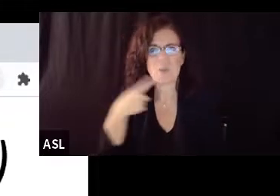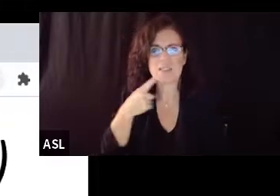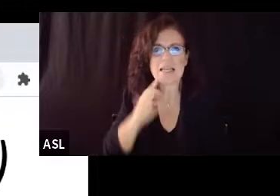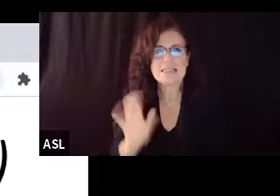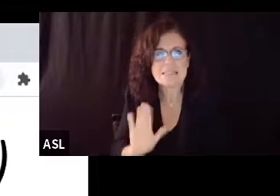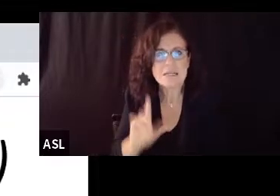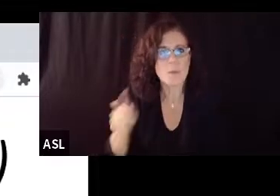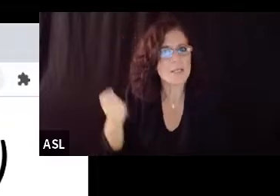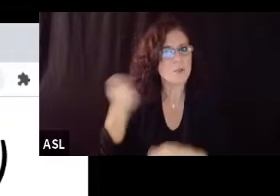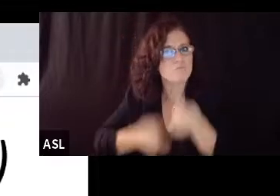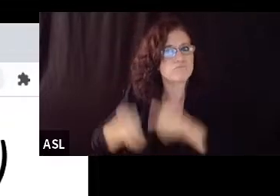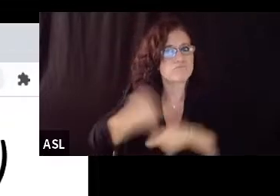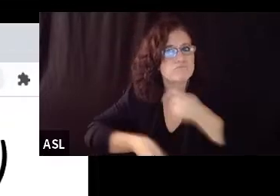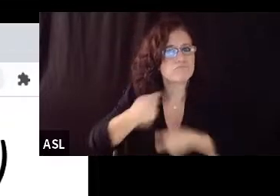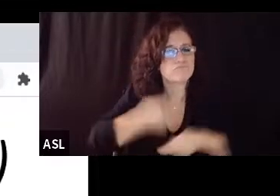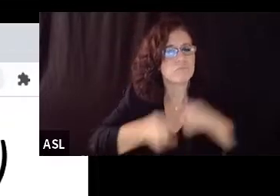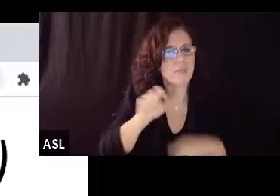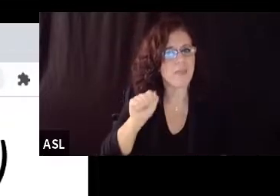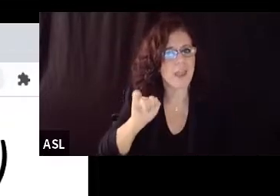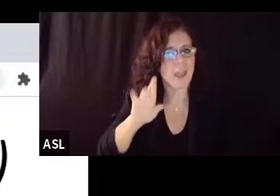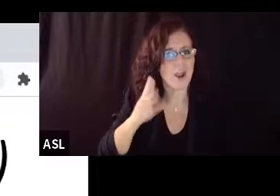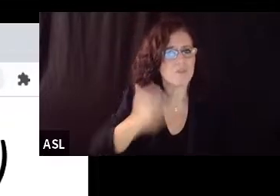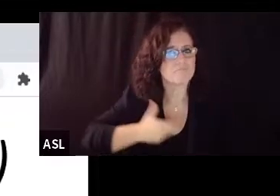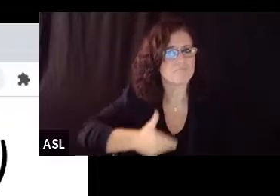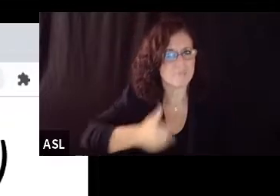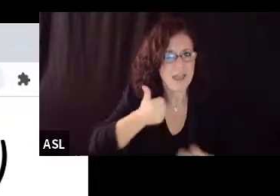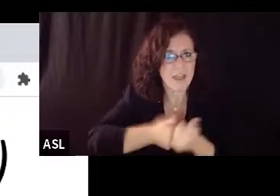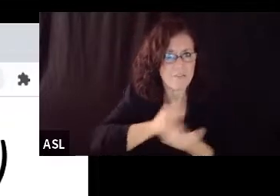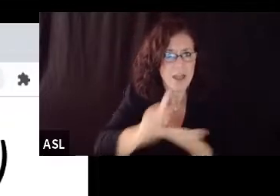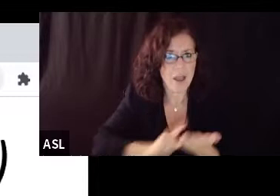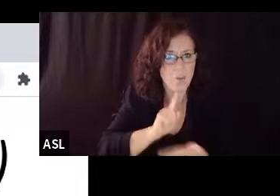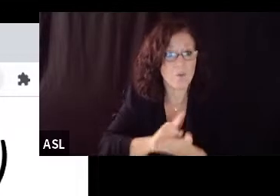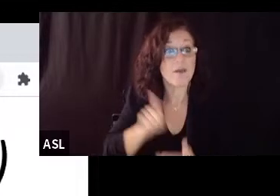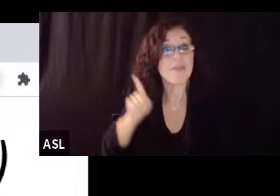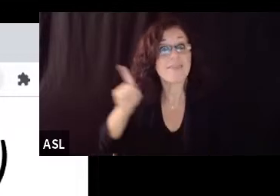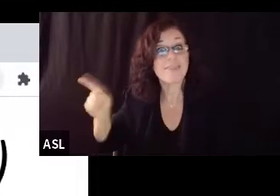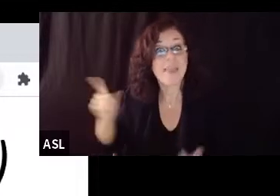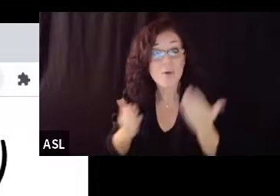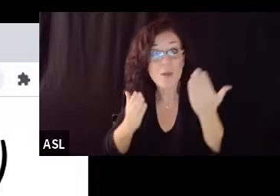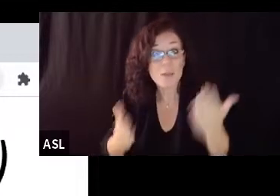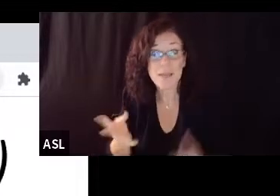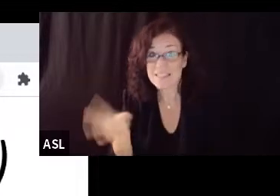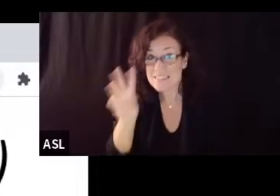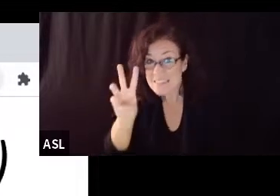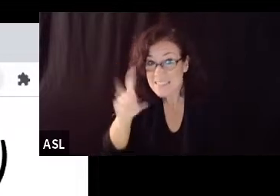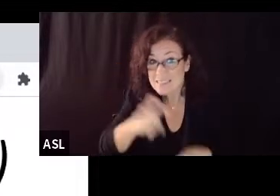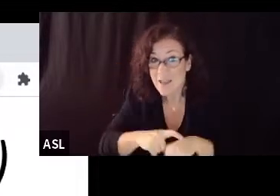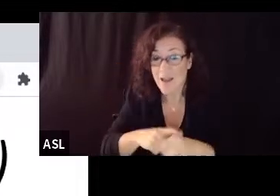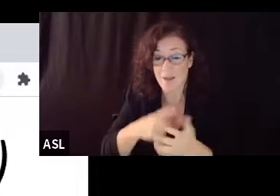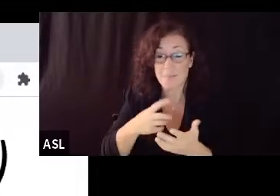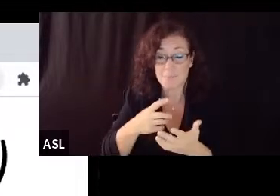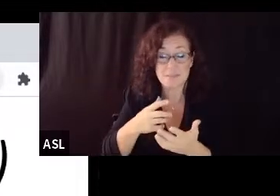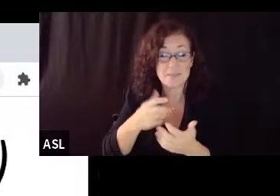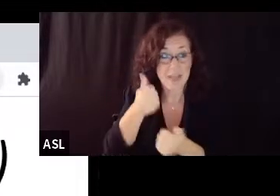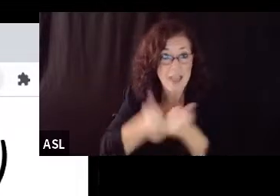changes per hour harvard's ideal recommendation is around six um that means that if there's six air changes per hour